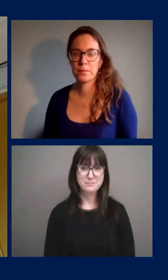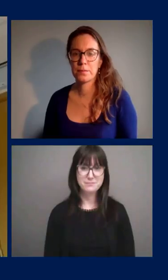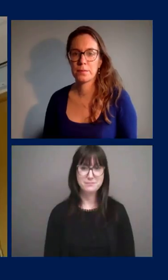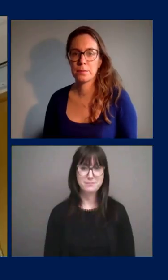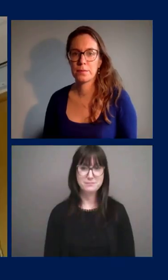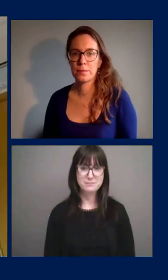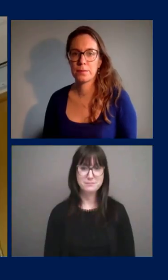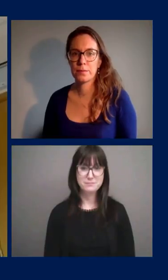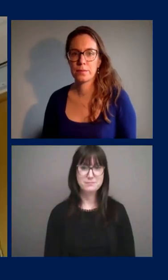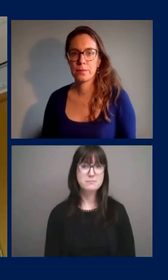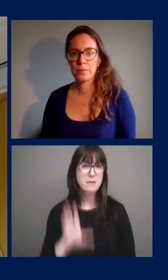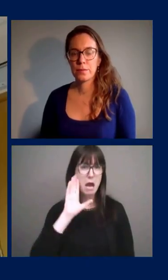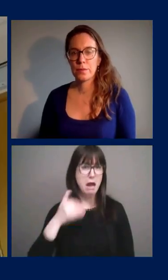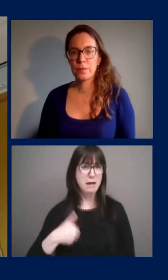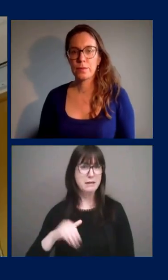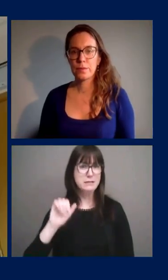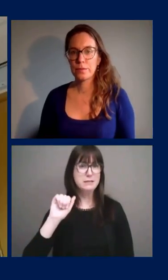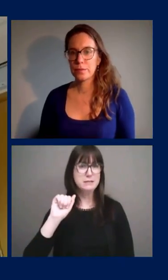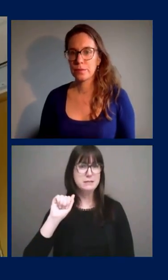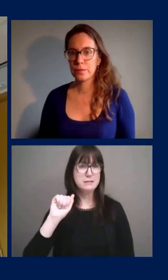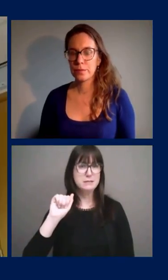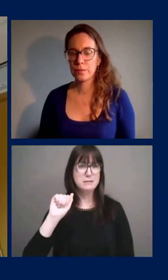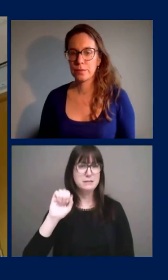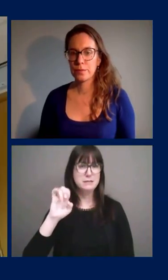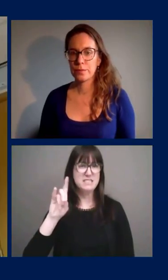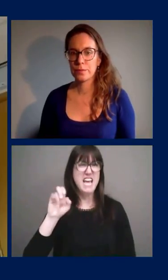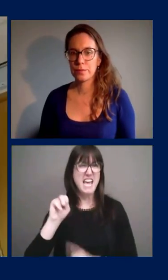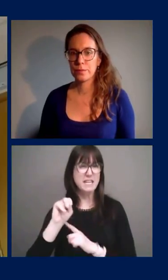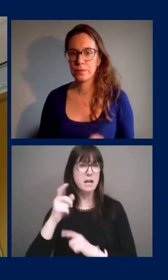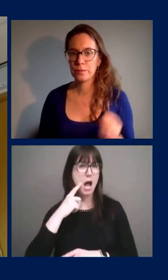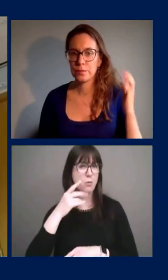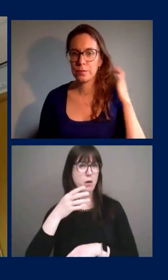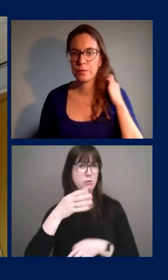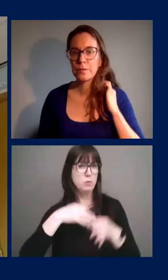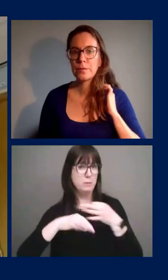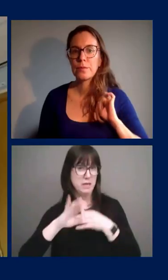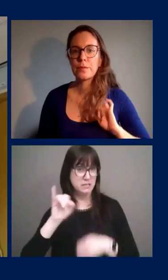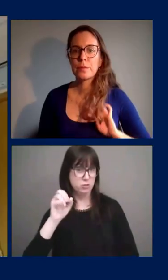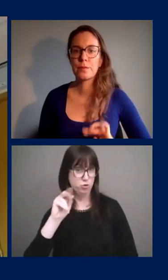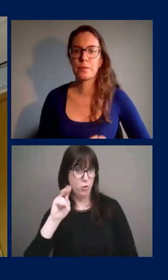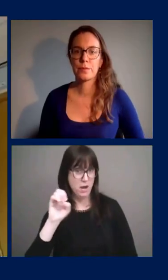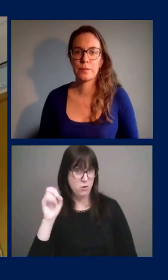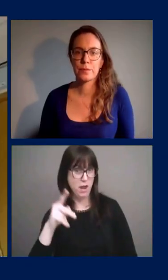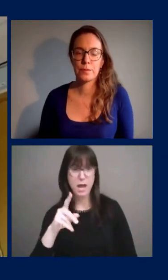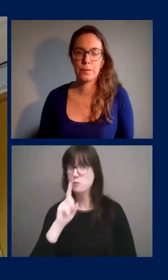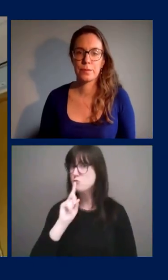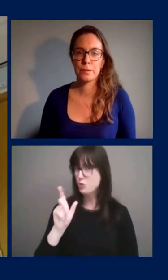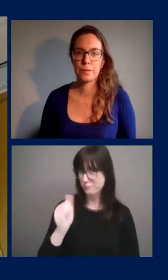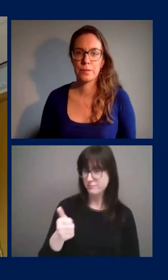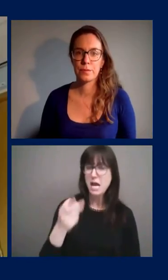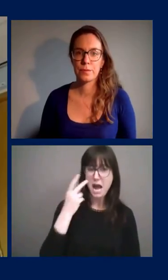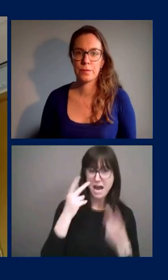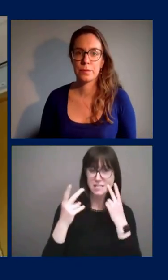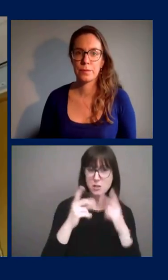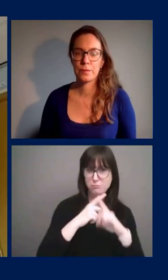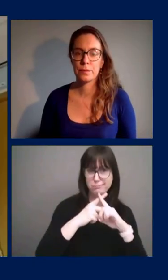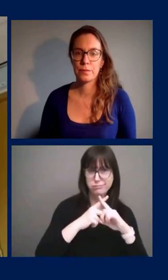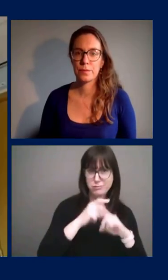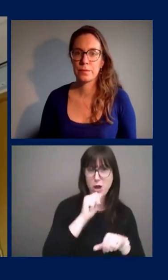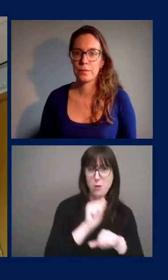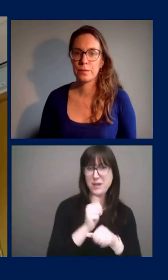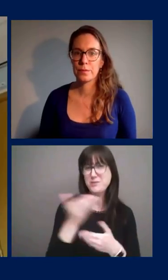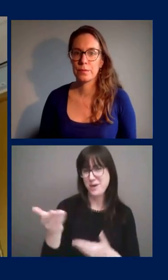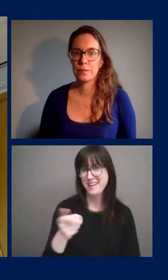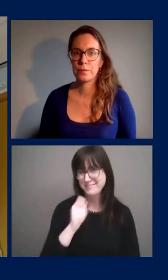hi this is aiden helmer with the ottawa citizen i'm going to ask that question on behalf of joanne if that's okay yeah absolutely i see her microphone's not working so please go ahead